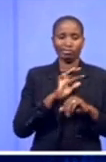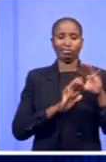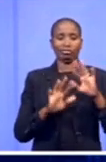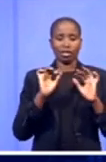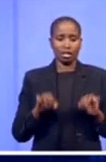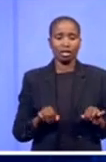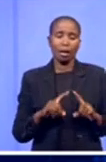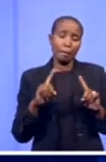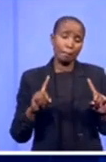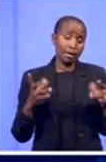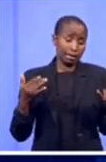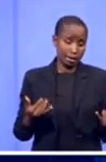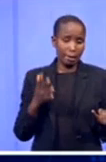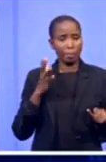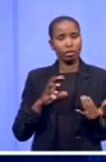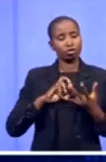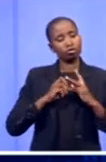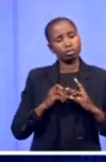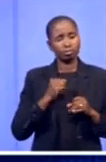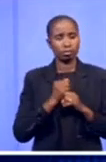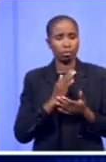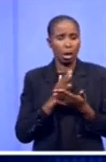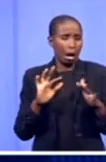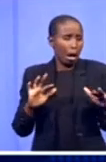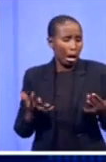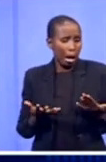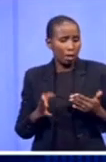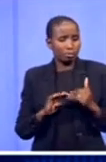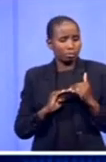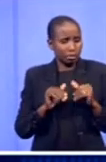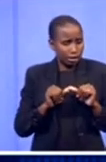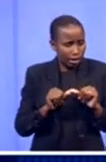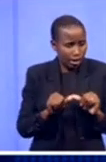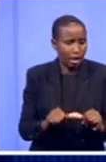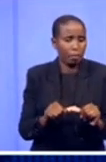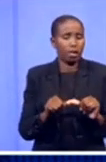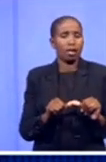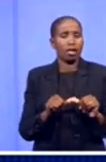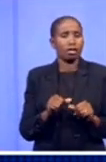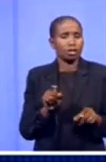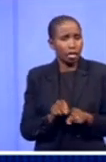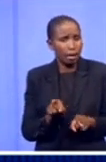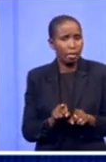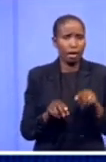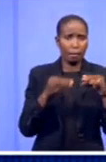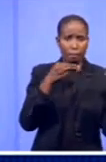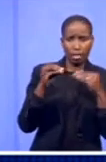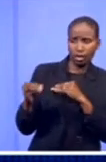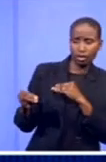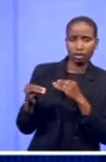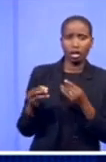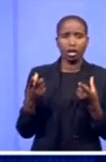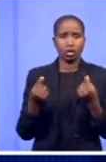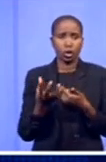sustainable and how do we tap into new global markets, risks notwithstanding. On the digital side, have Vodacom